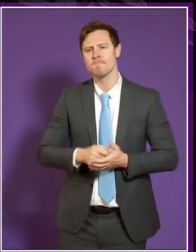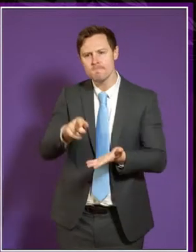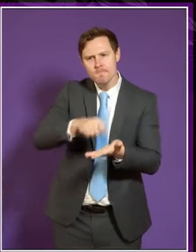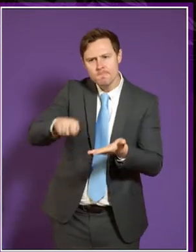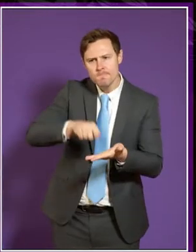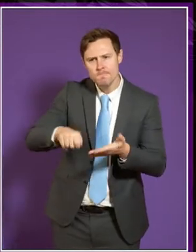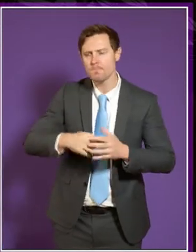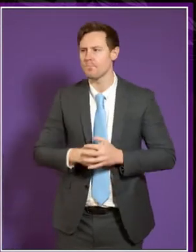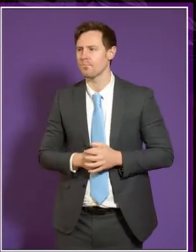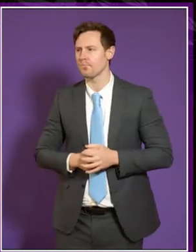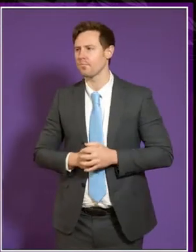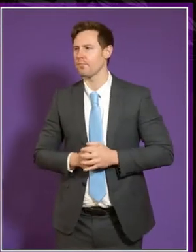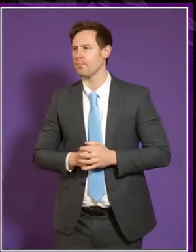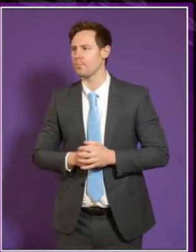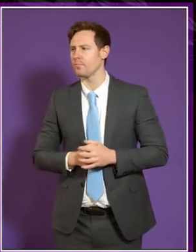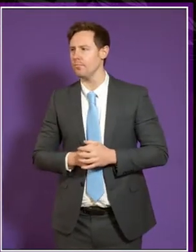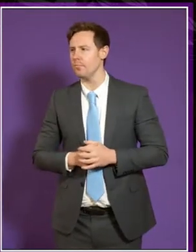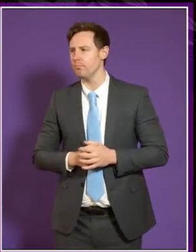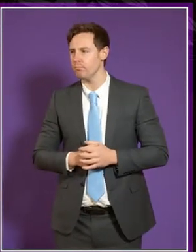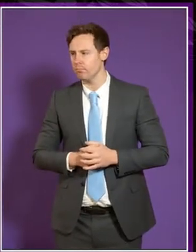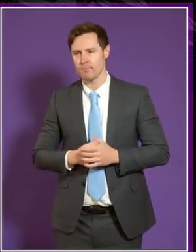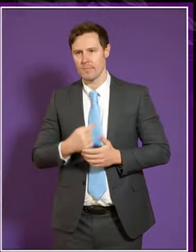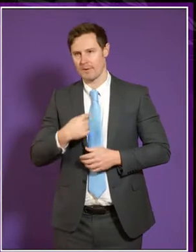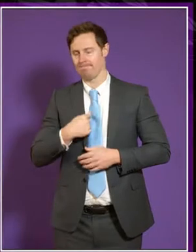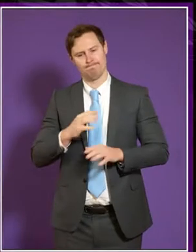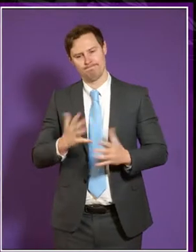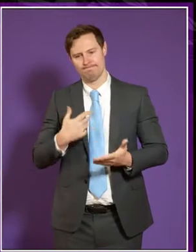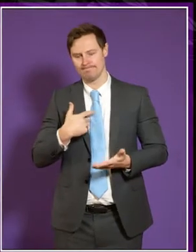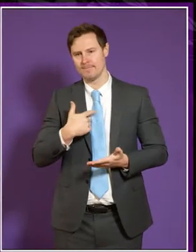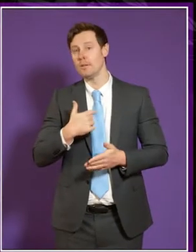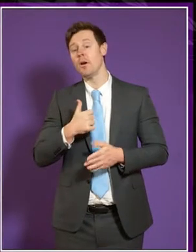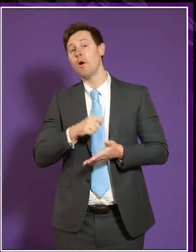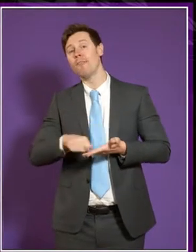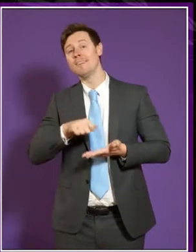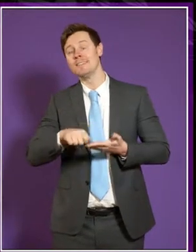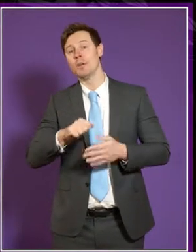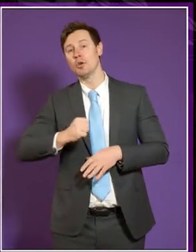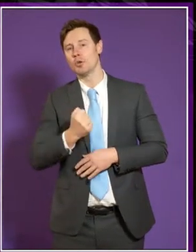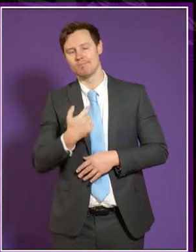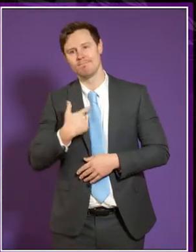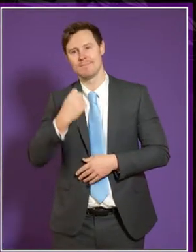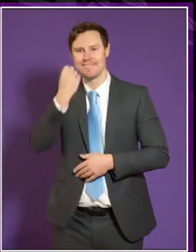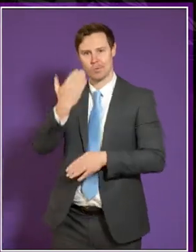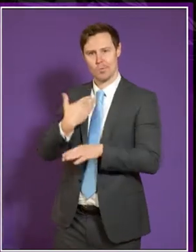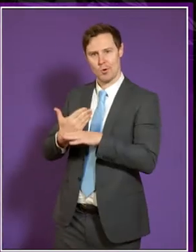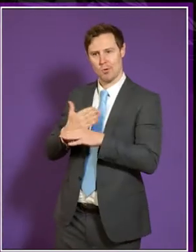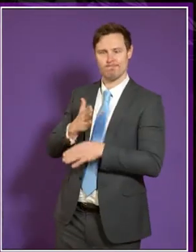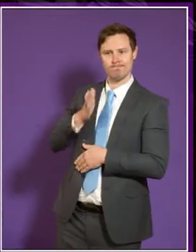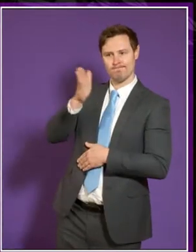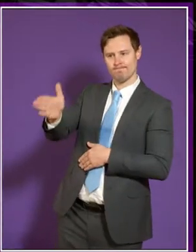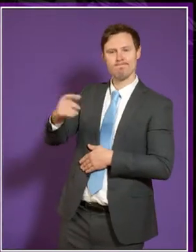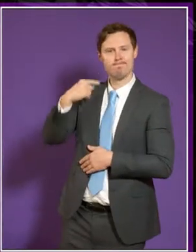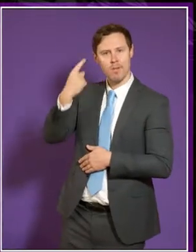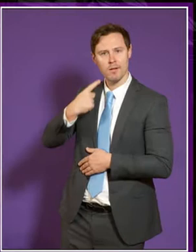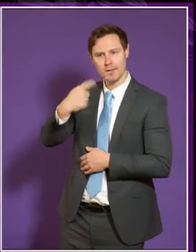Well, I'm obviously, I'm not based in Scotland. have another job, a day job in London. And